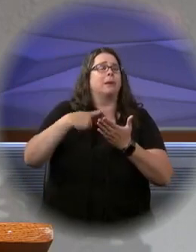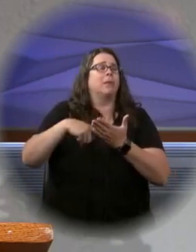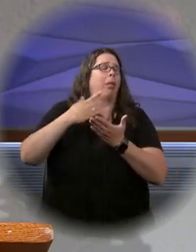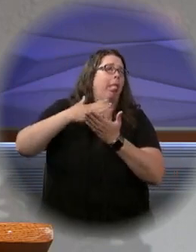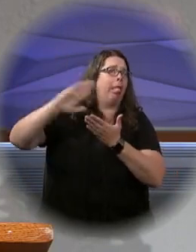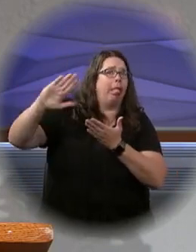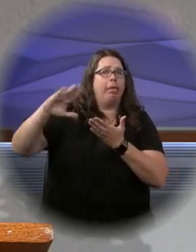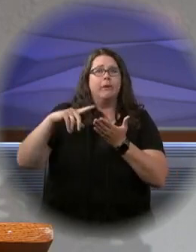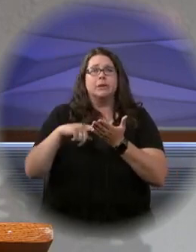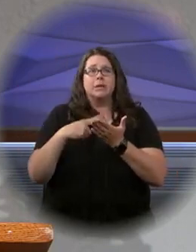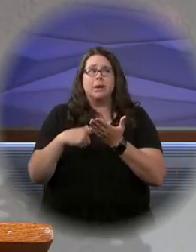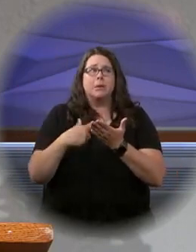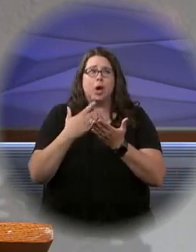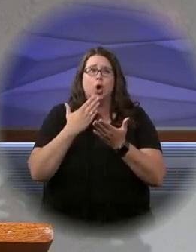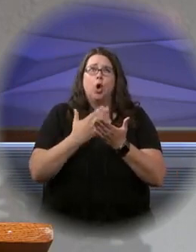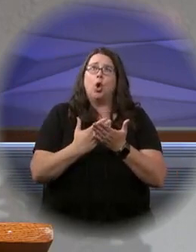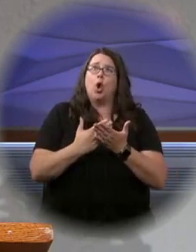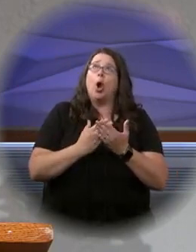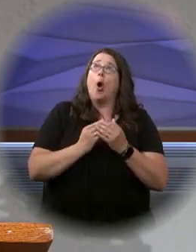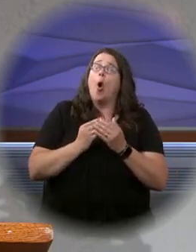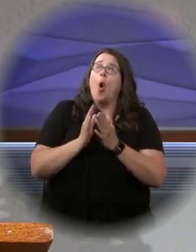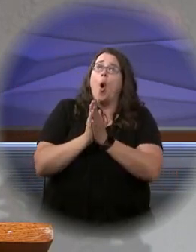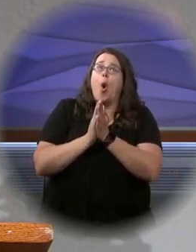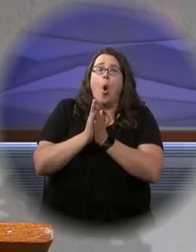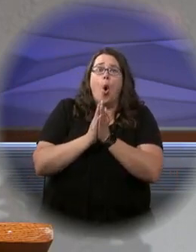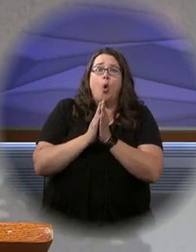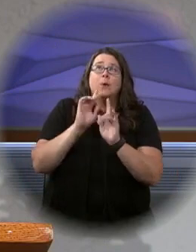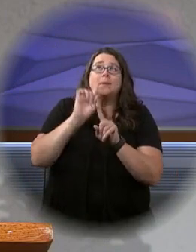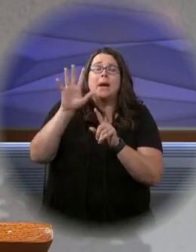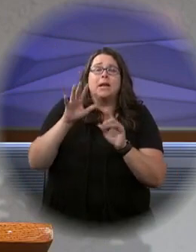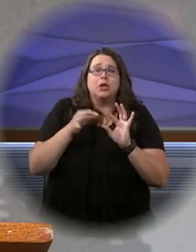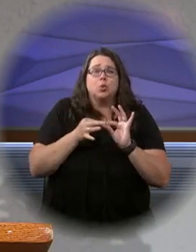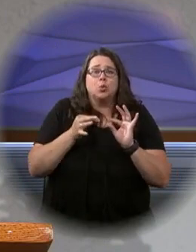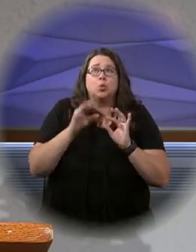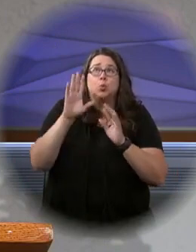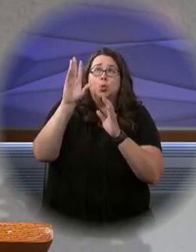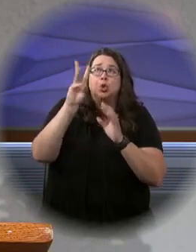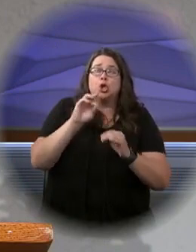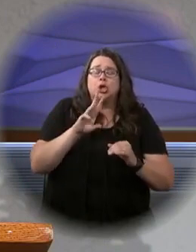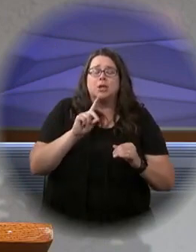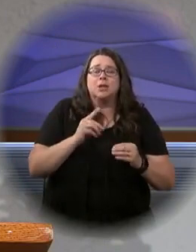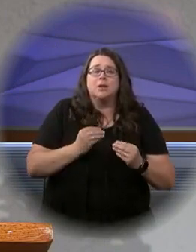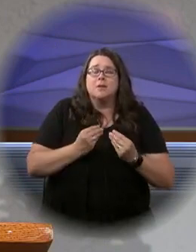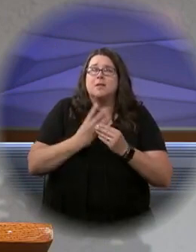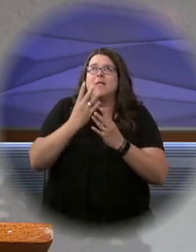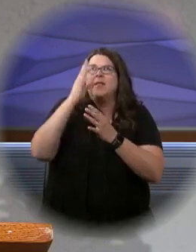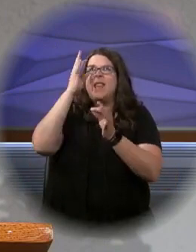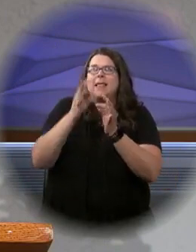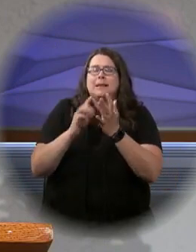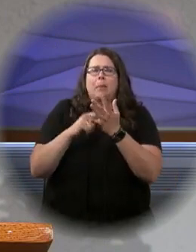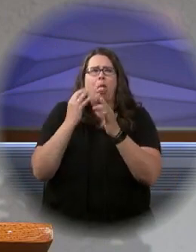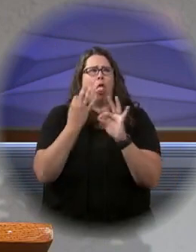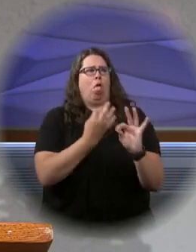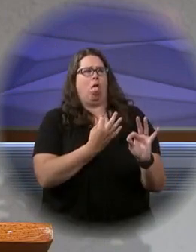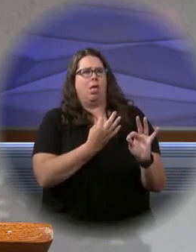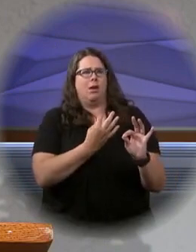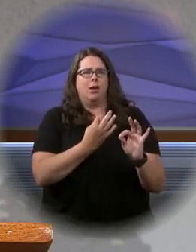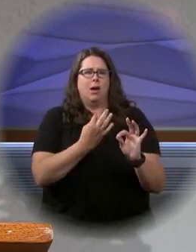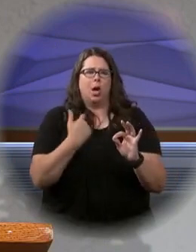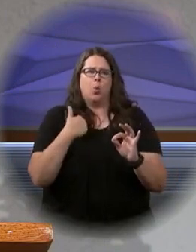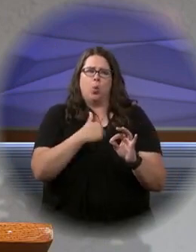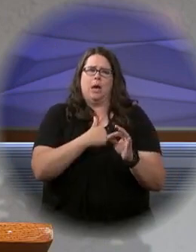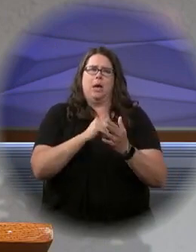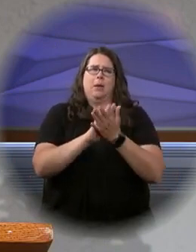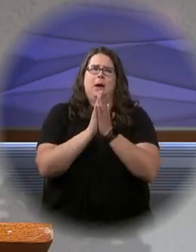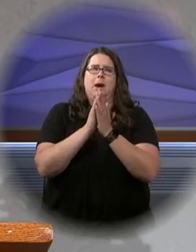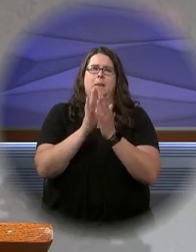we have a good start in responding to God's word and growing in faith, sometimes we can get distracted and we can